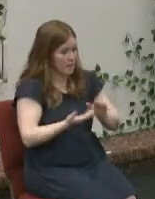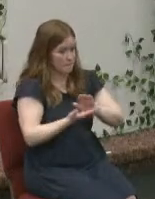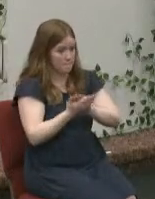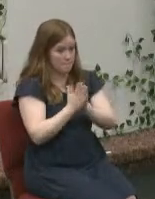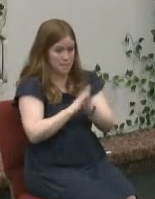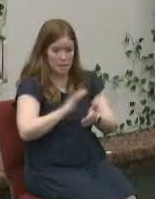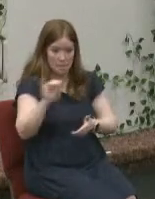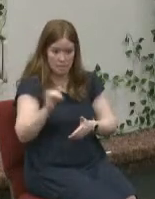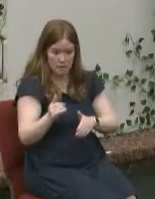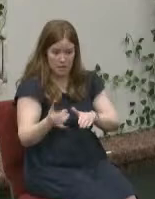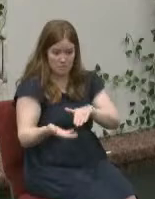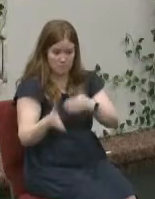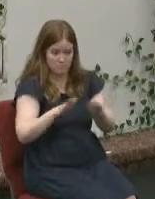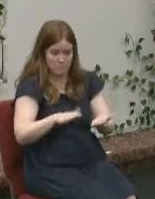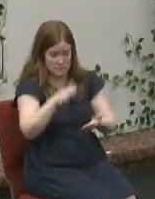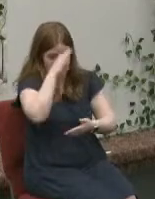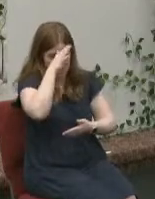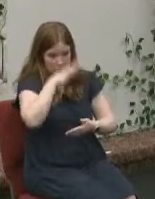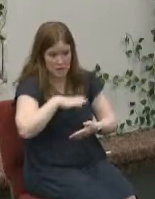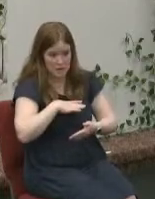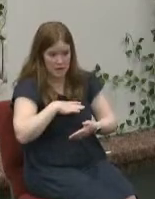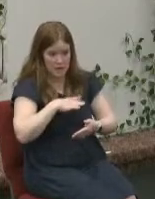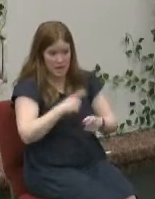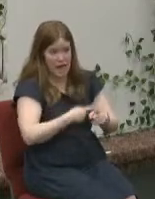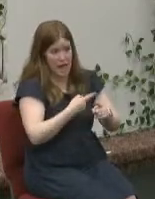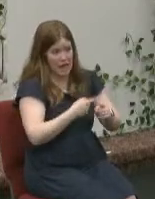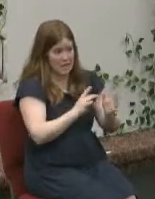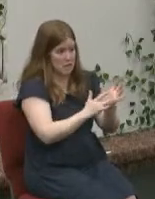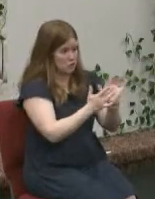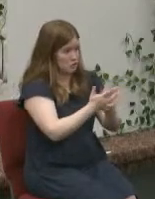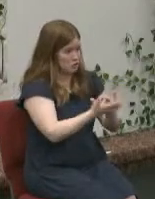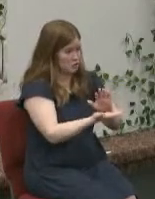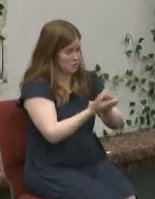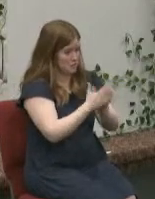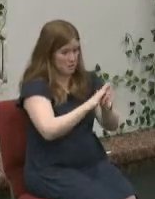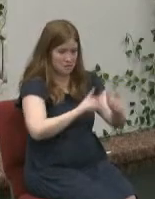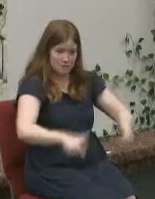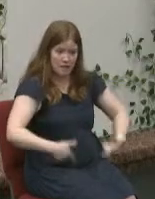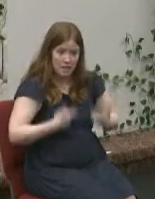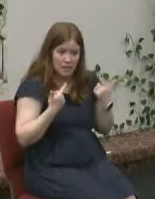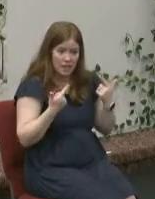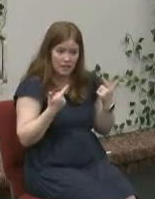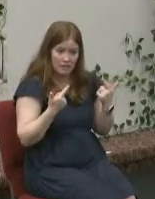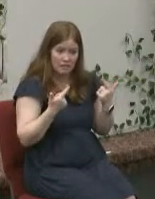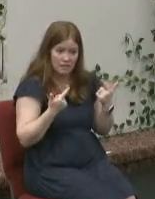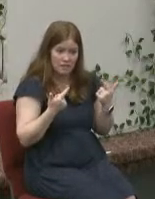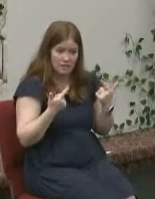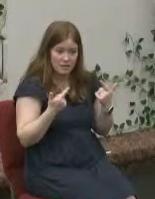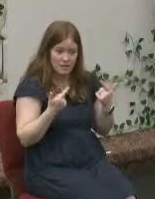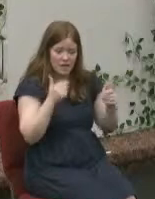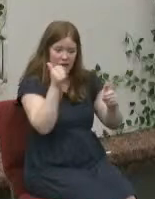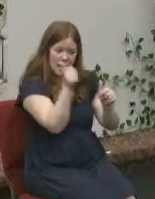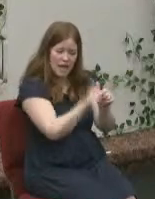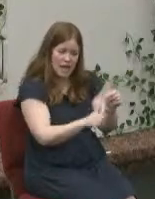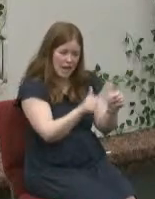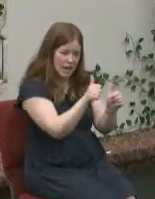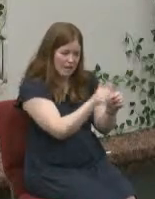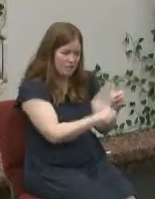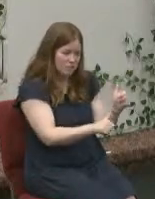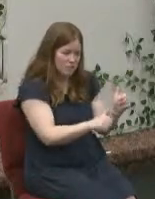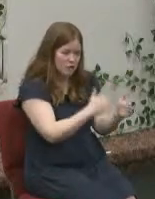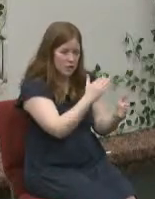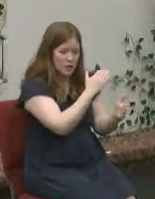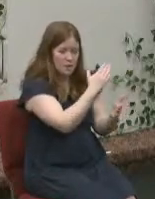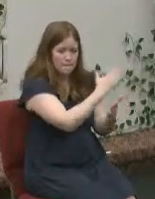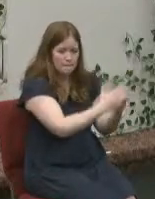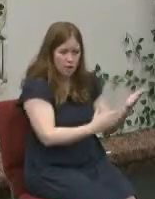dead men and the dead man jesus becomes alive at every turn at every